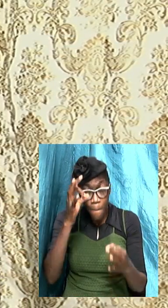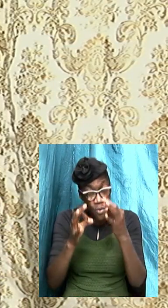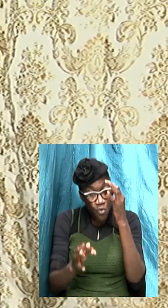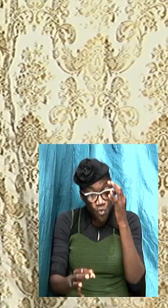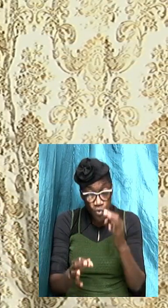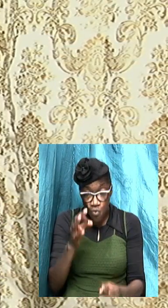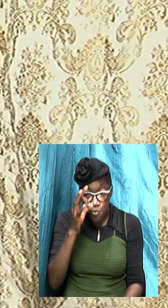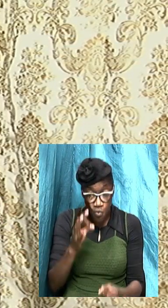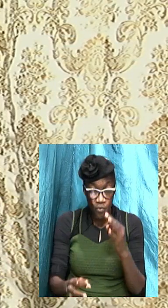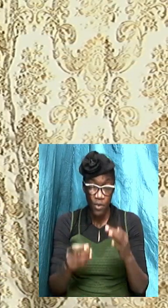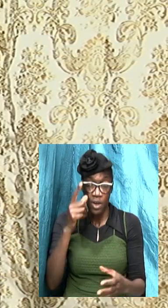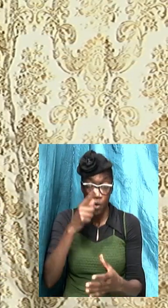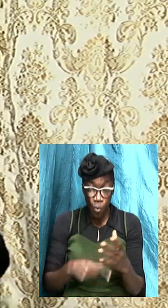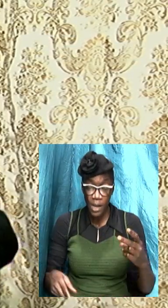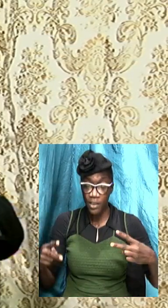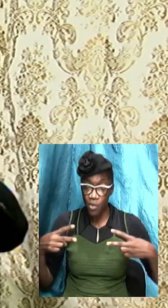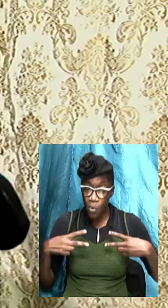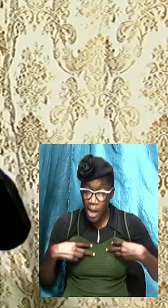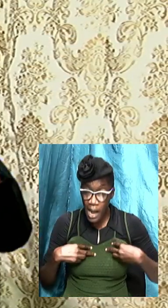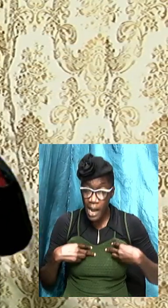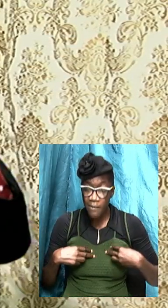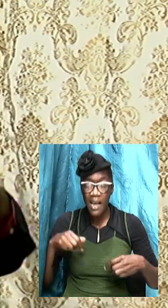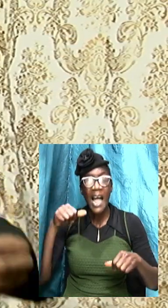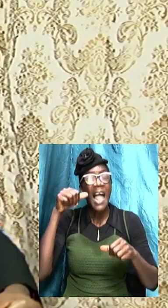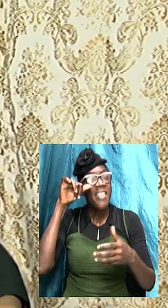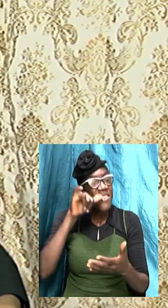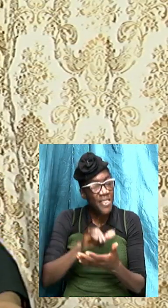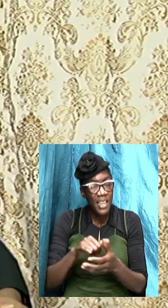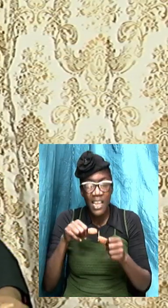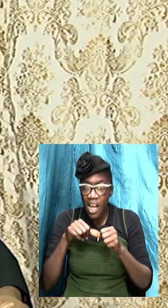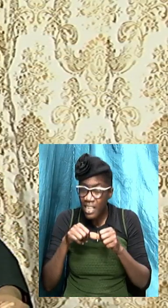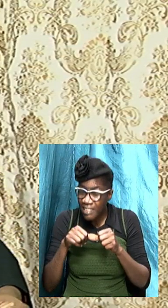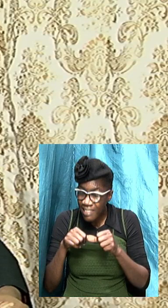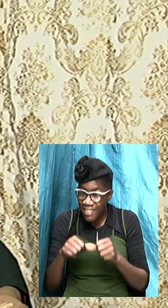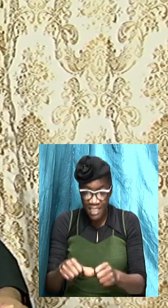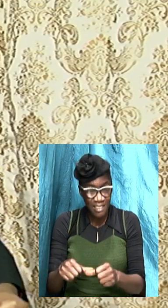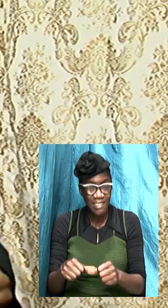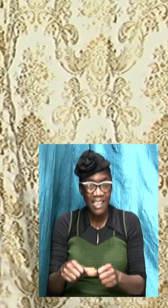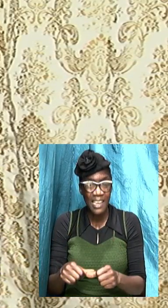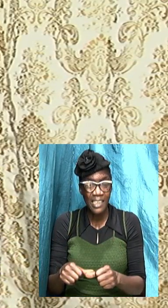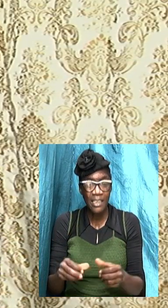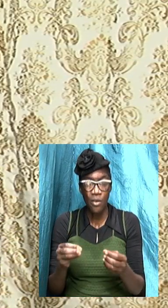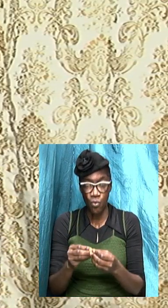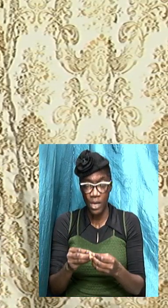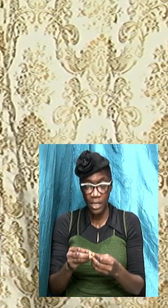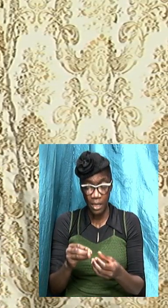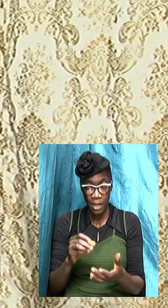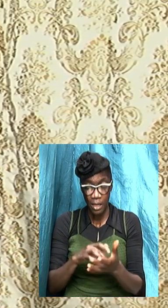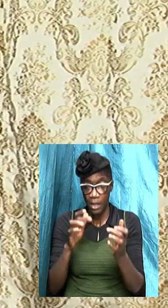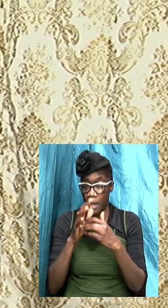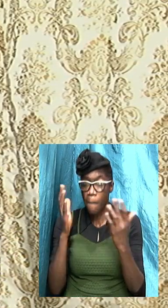we have as a doctrine that it is consistent with scriptures